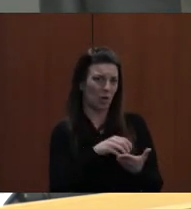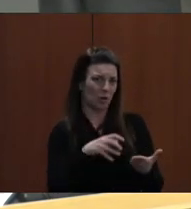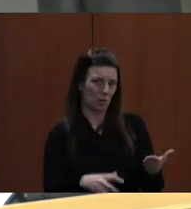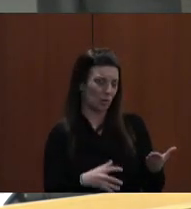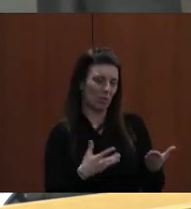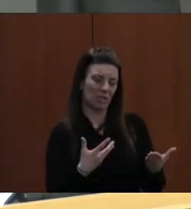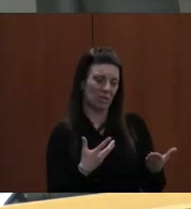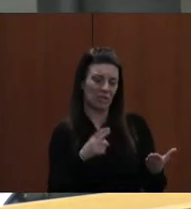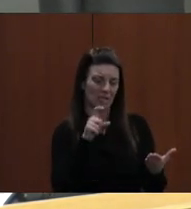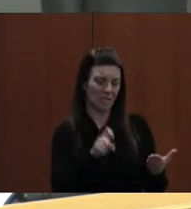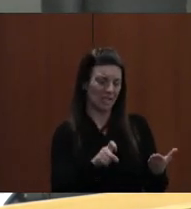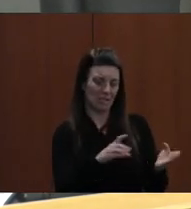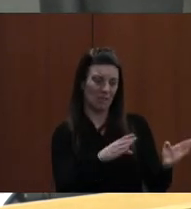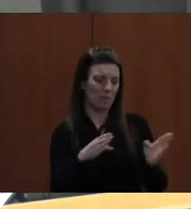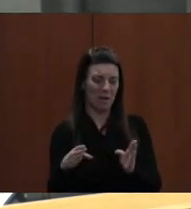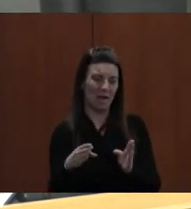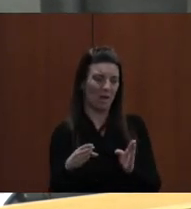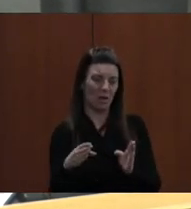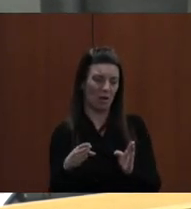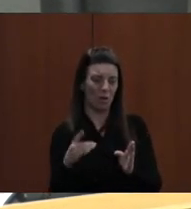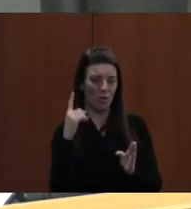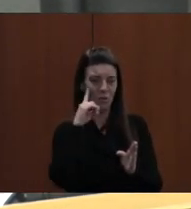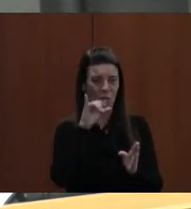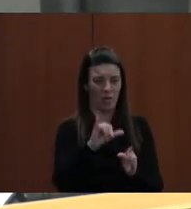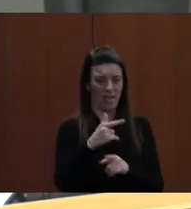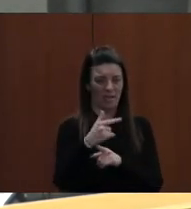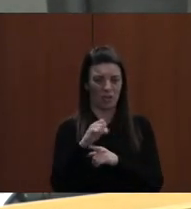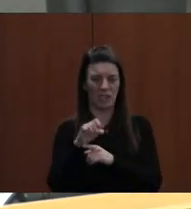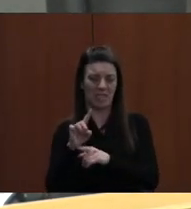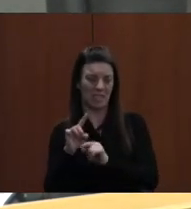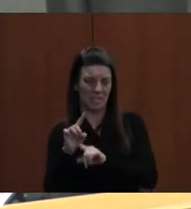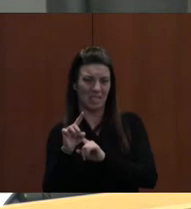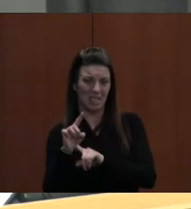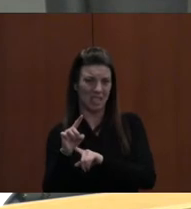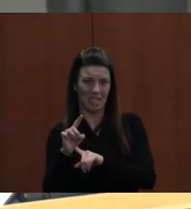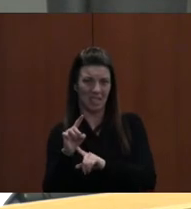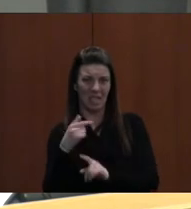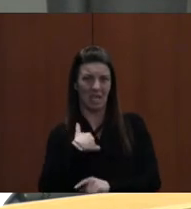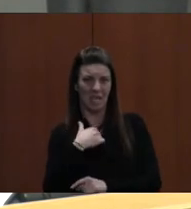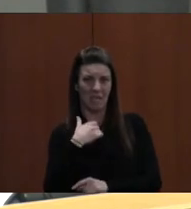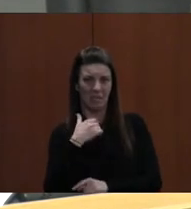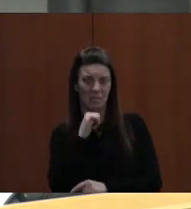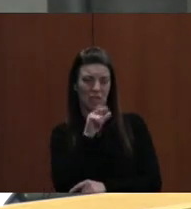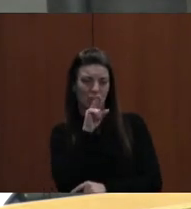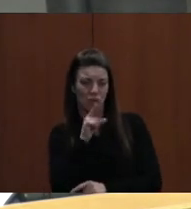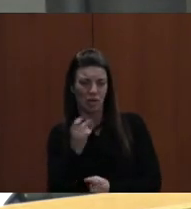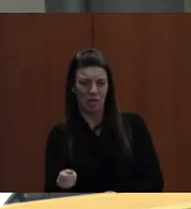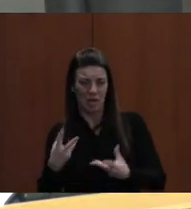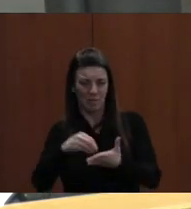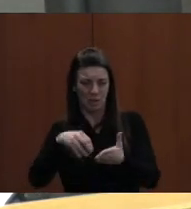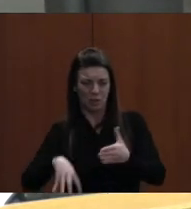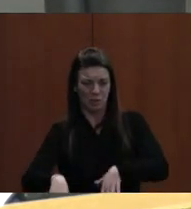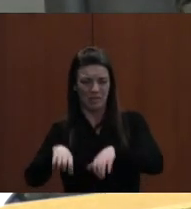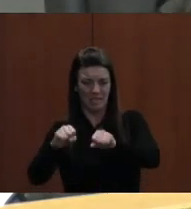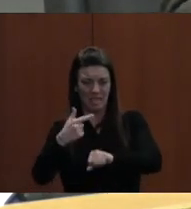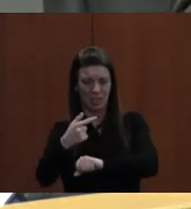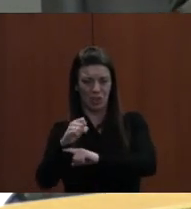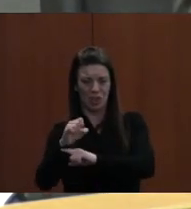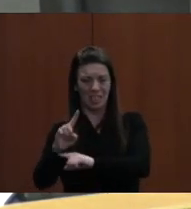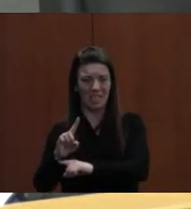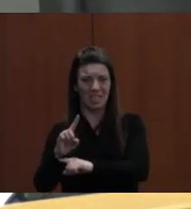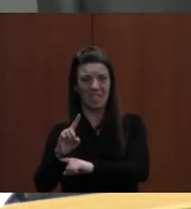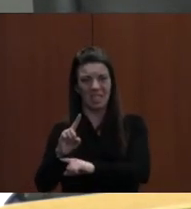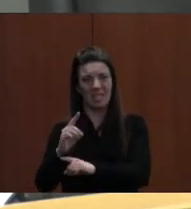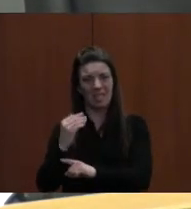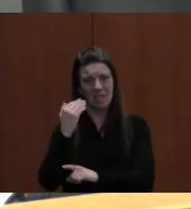well prepared or prepared prepped for the GED. And I don't know how many GED students. I used to be under kind of one of